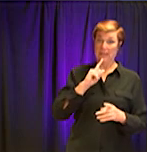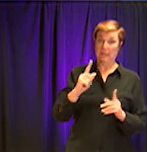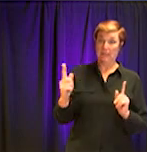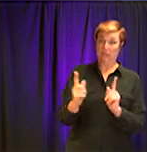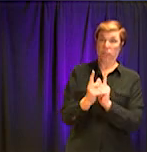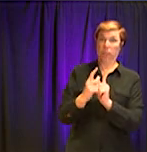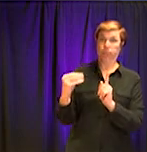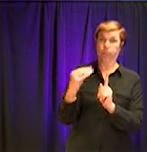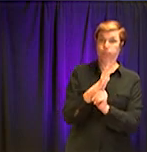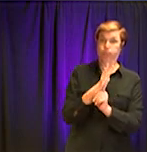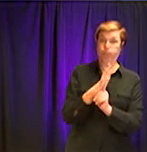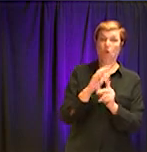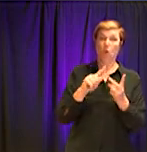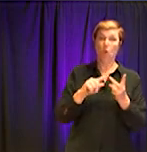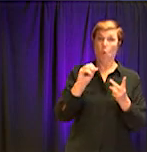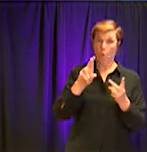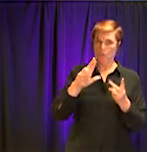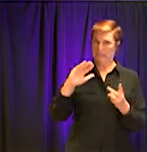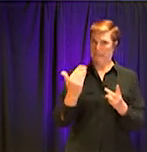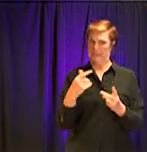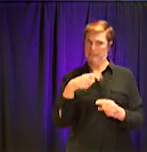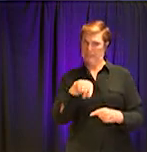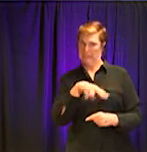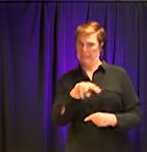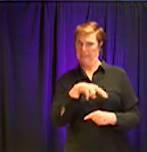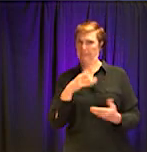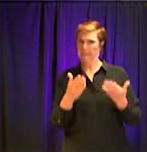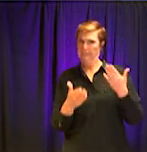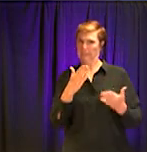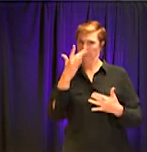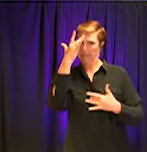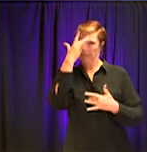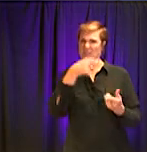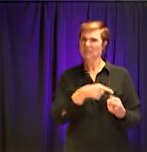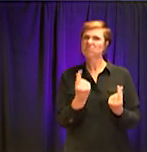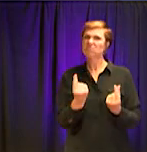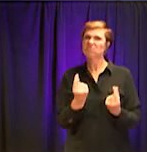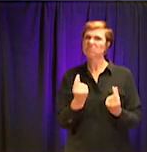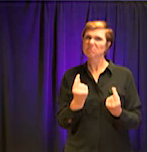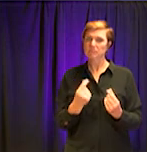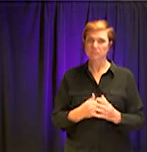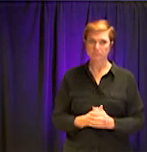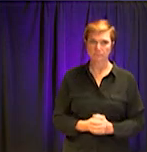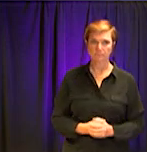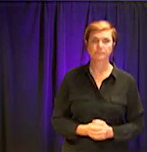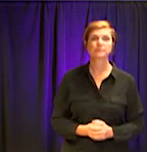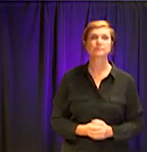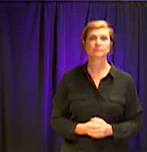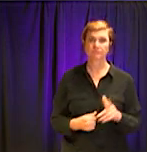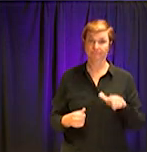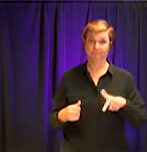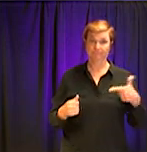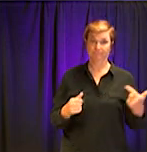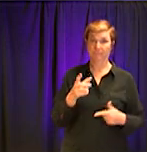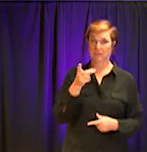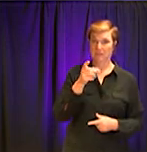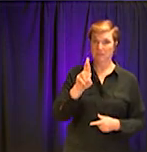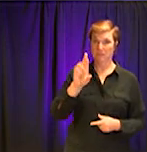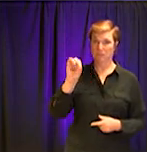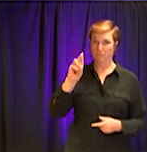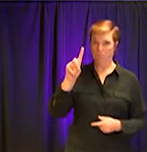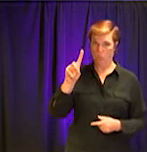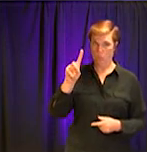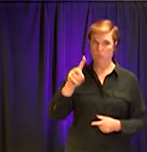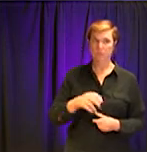the house with someone who could potentially have it? Dr. Ford? So that's a challenge. So if you